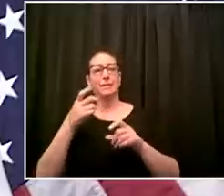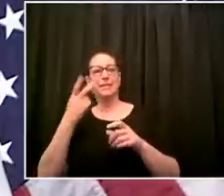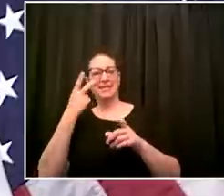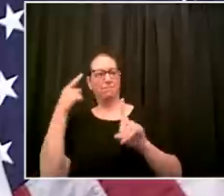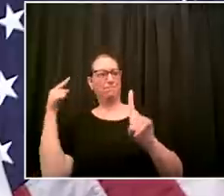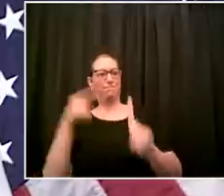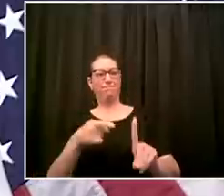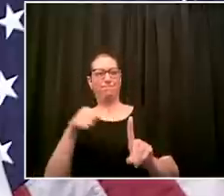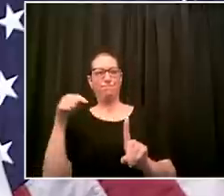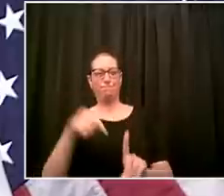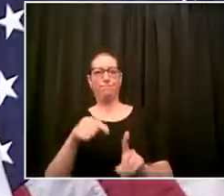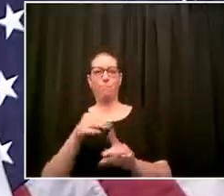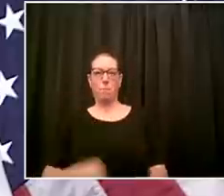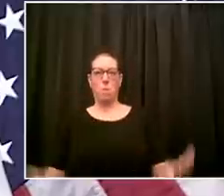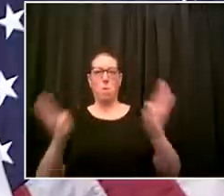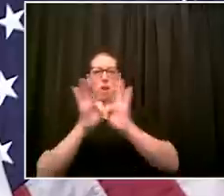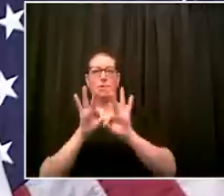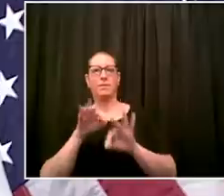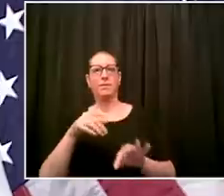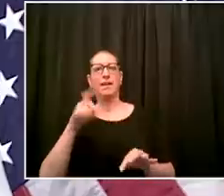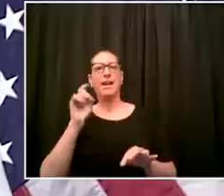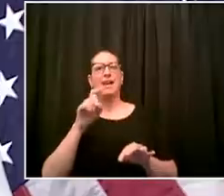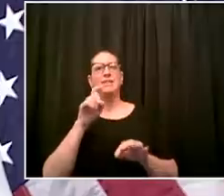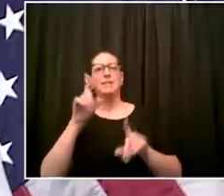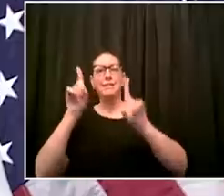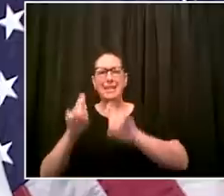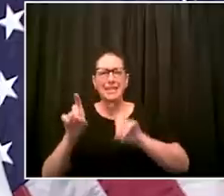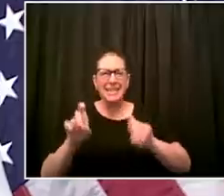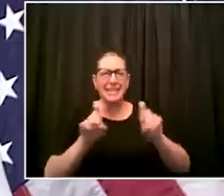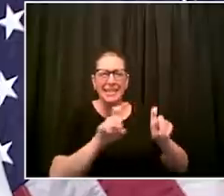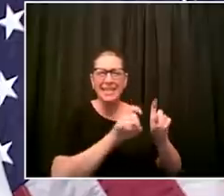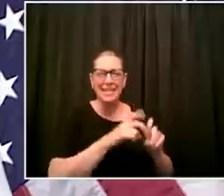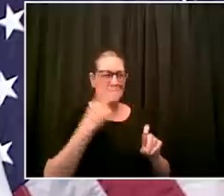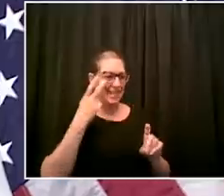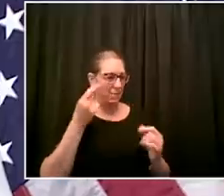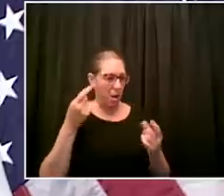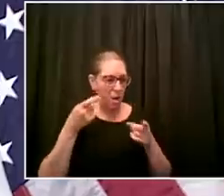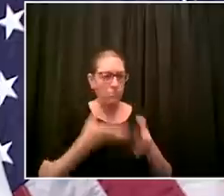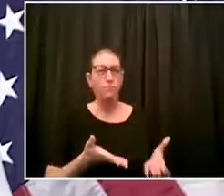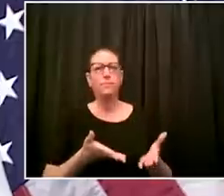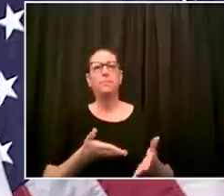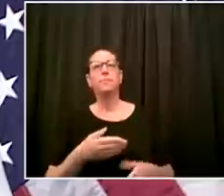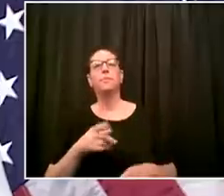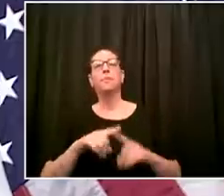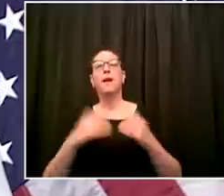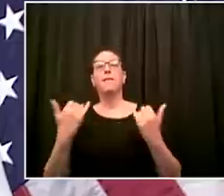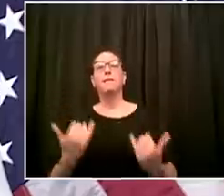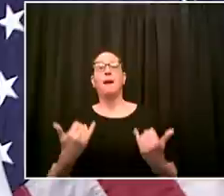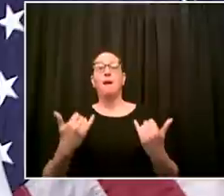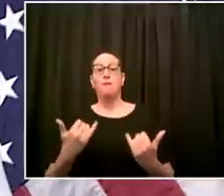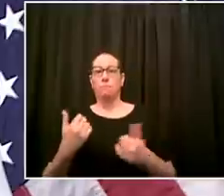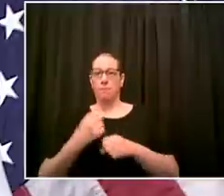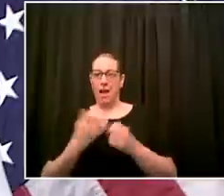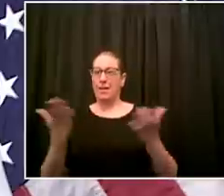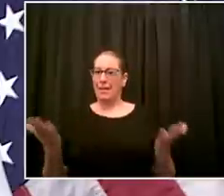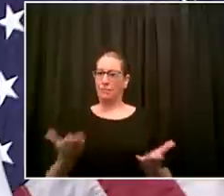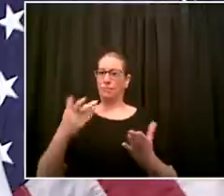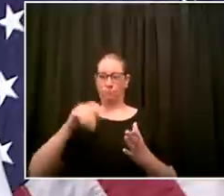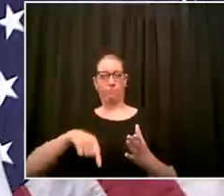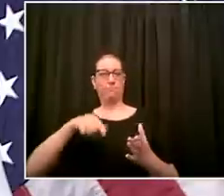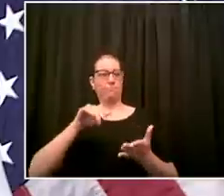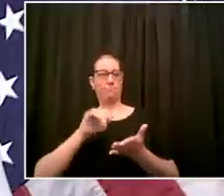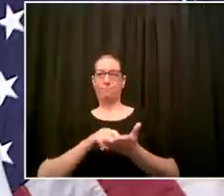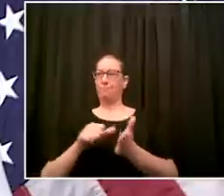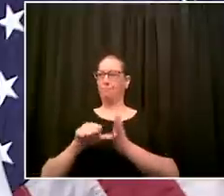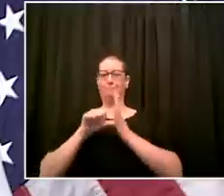and now we're making them right here in new york city so our remarkable team at the city's economic